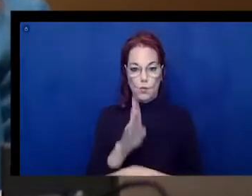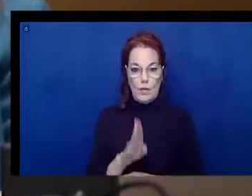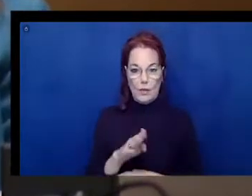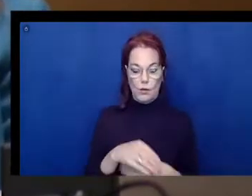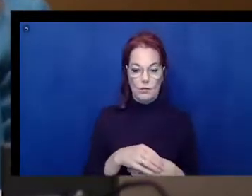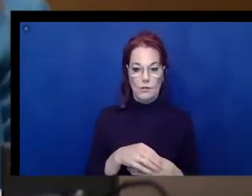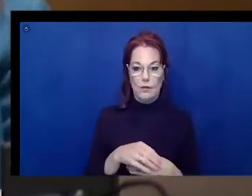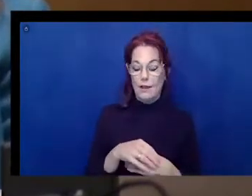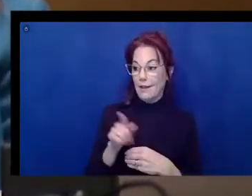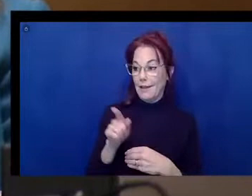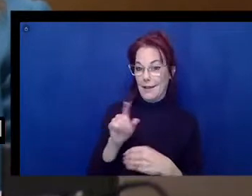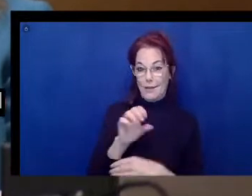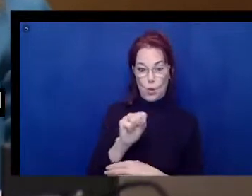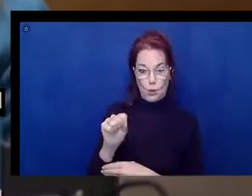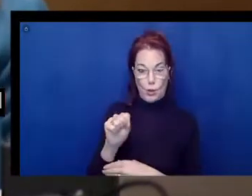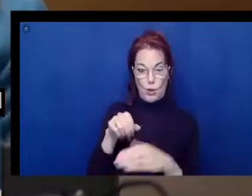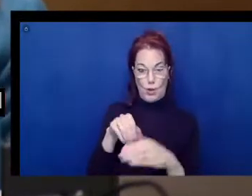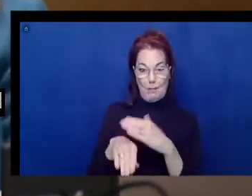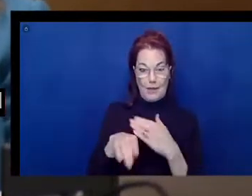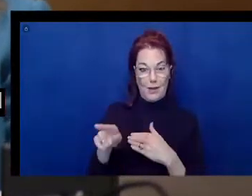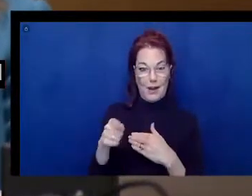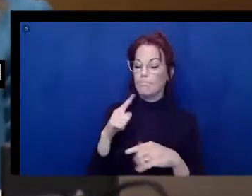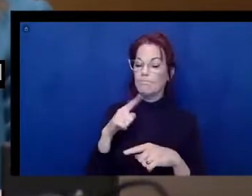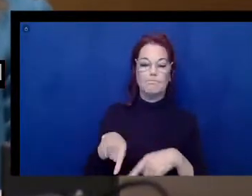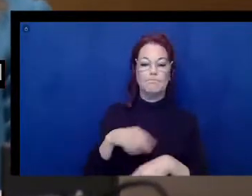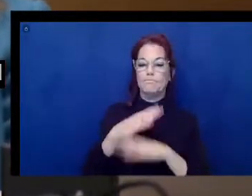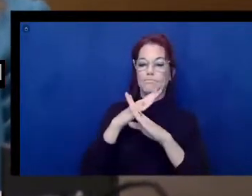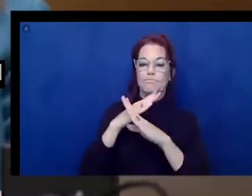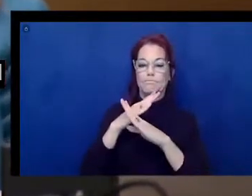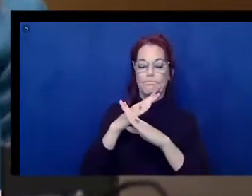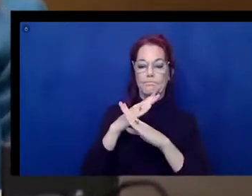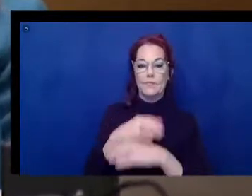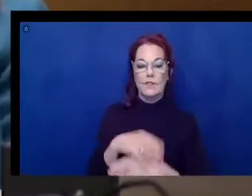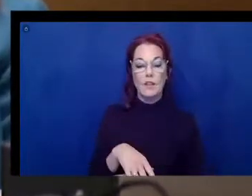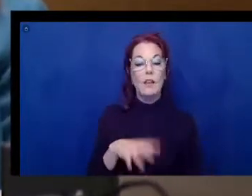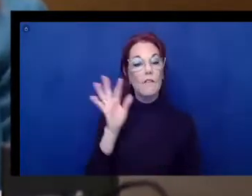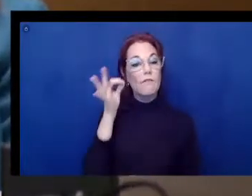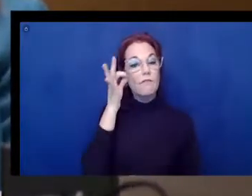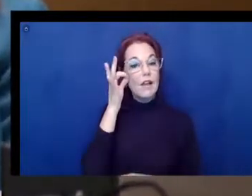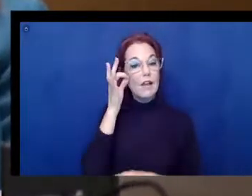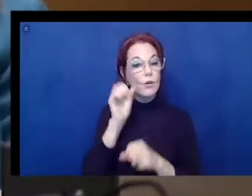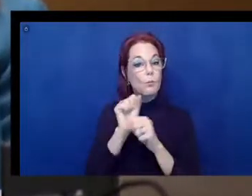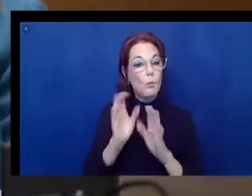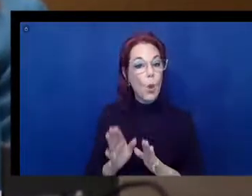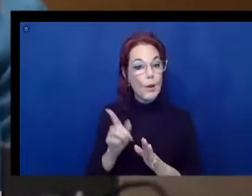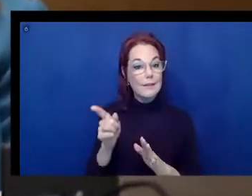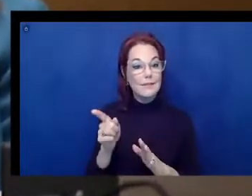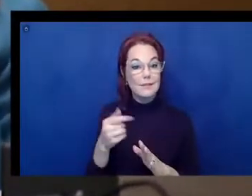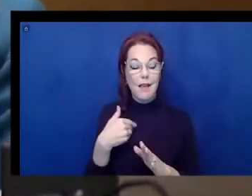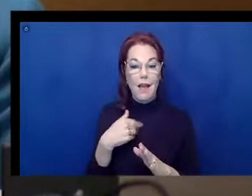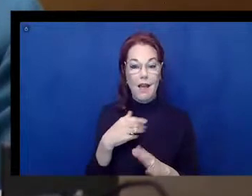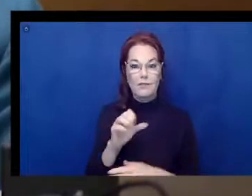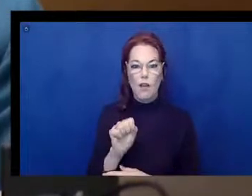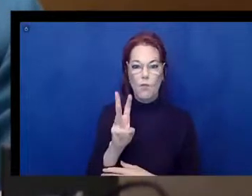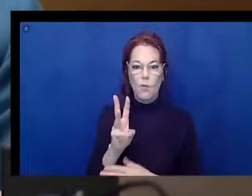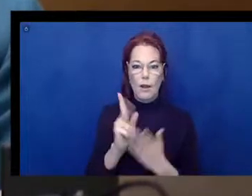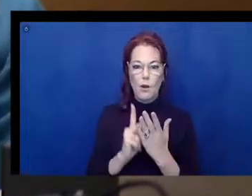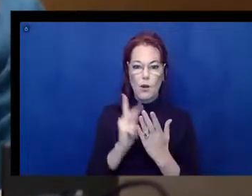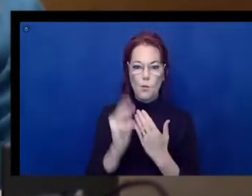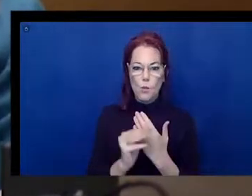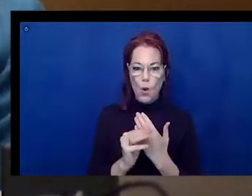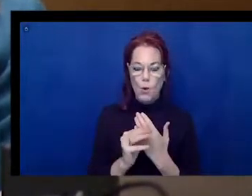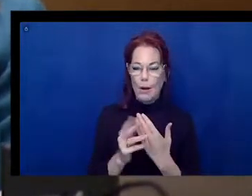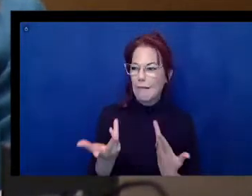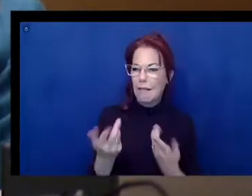not accessible to blind people. And federal employees with disabilities are dealing with inaccessible software programs that make it nearly